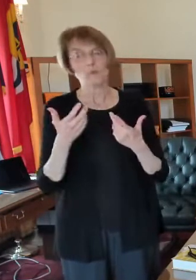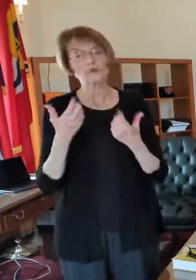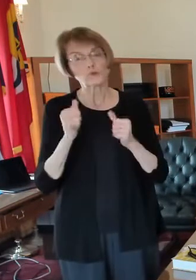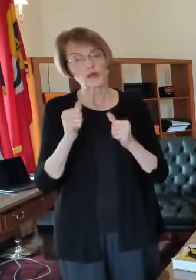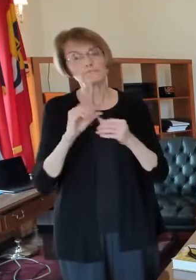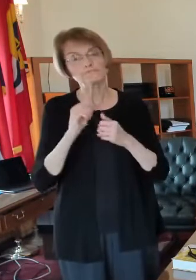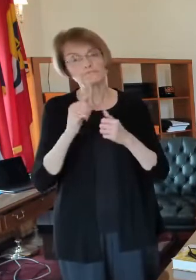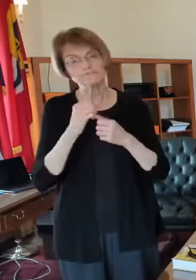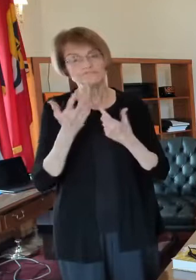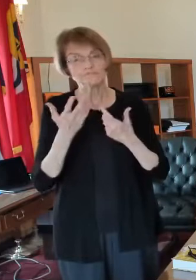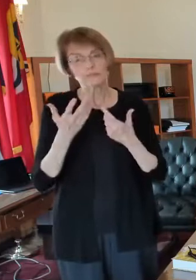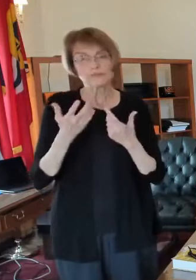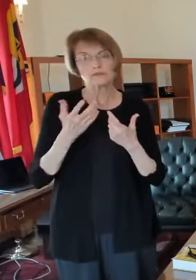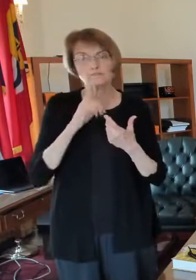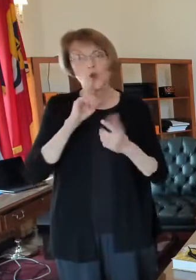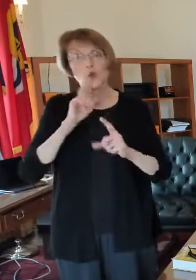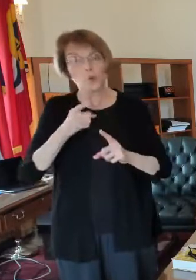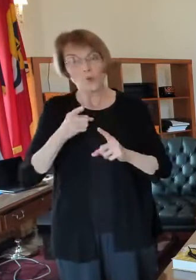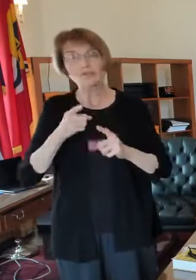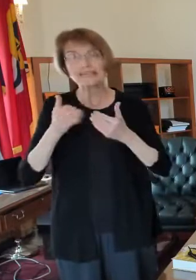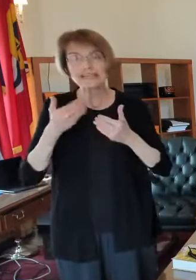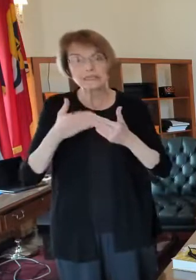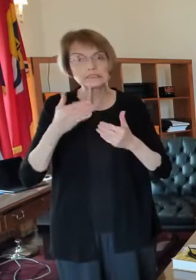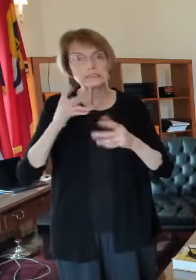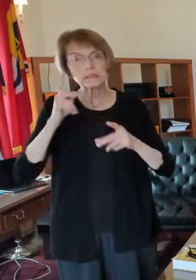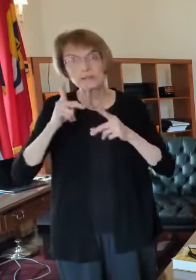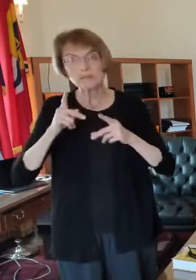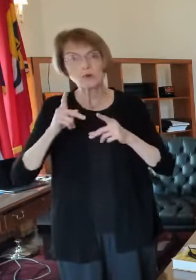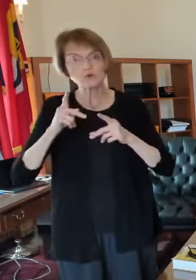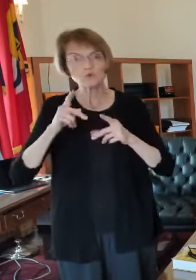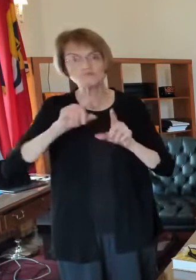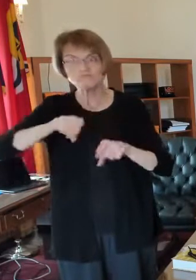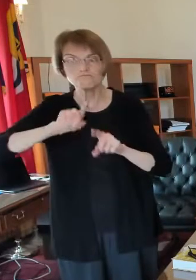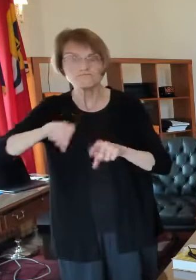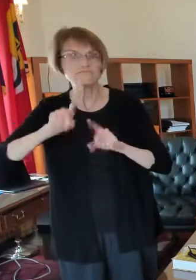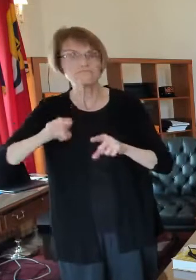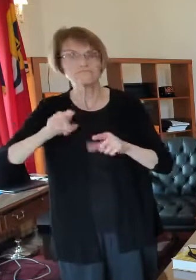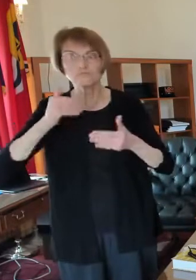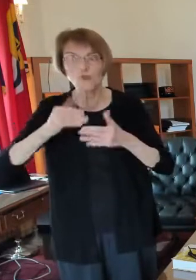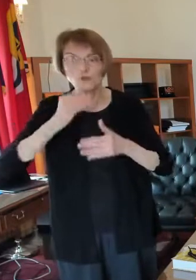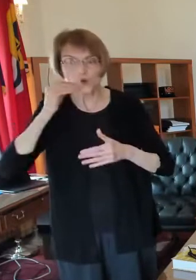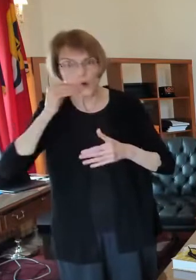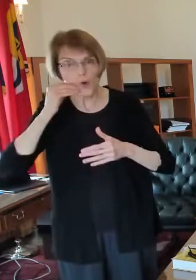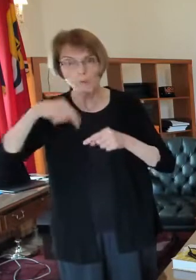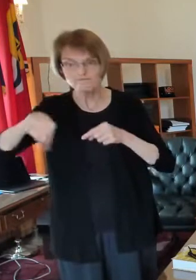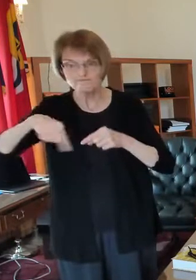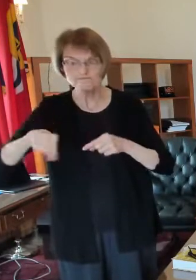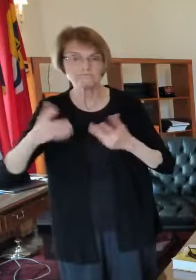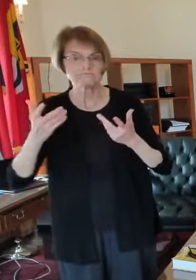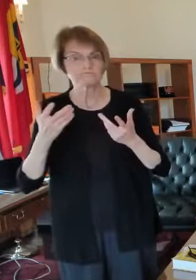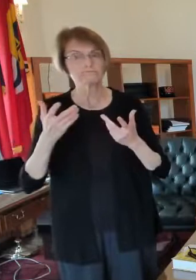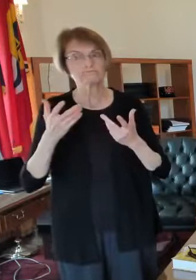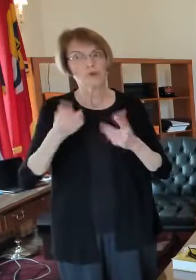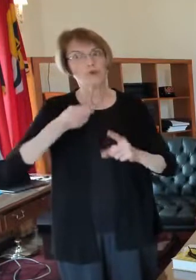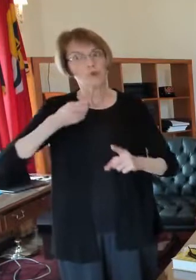and to just get as many shots in arms as we can so that's